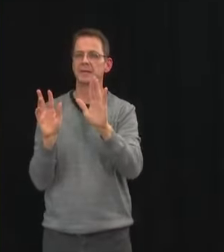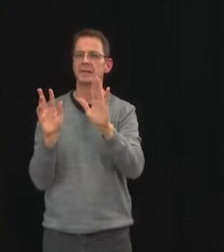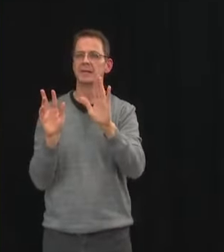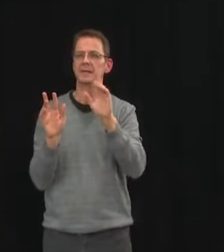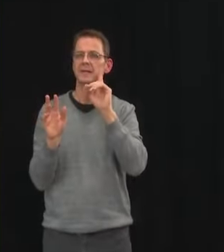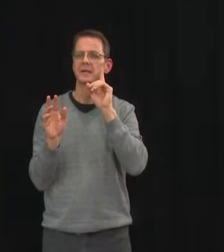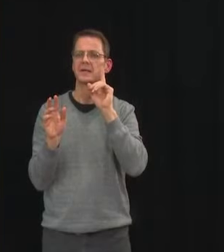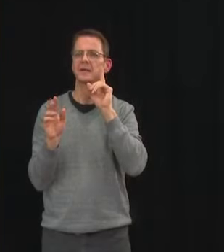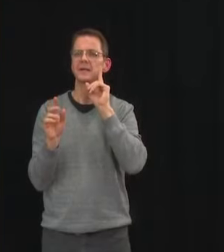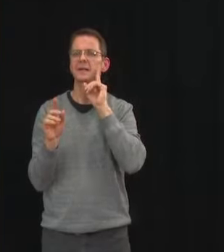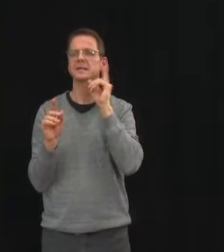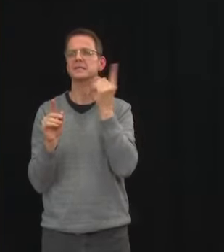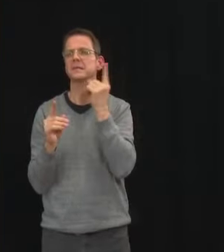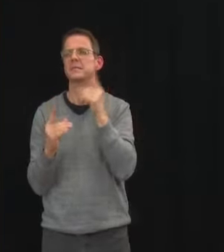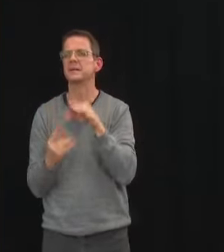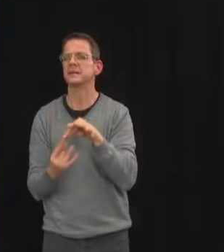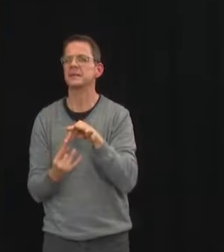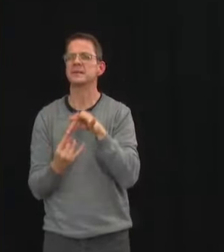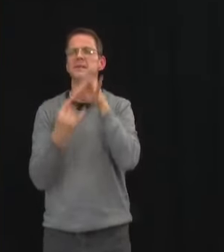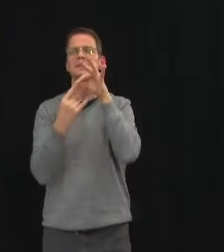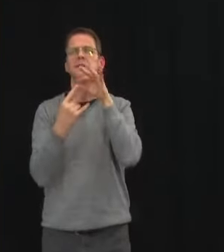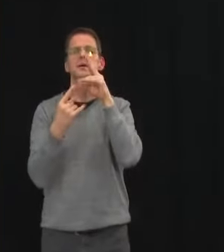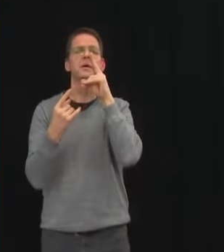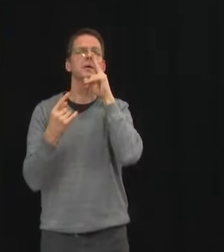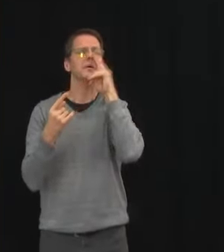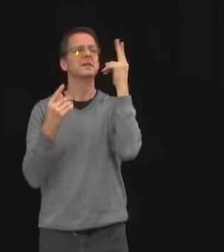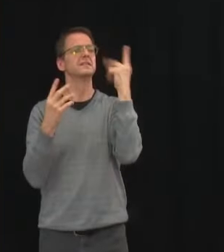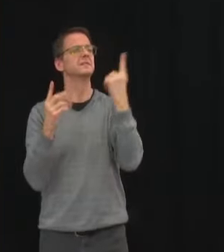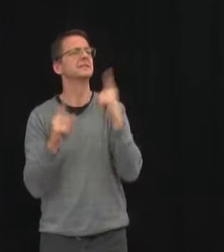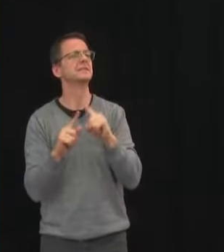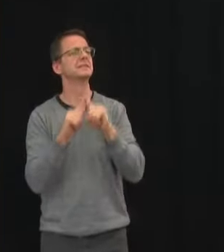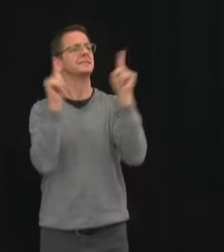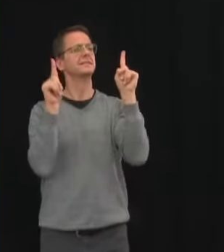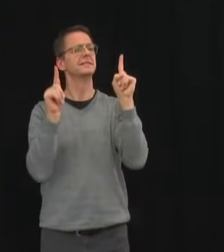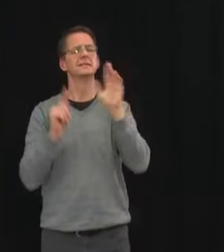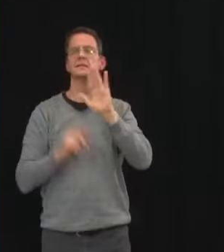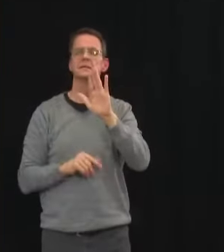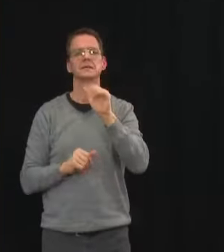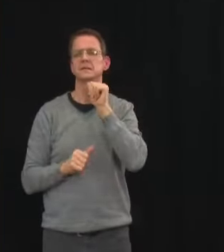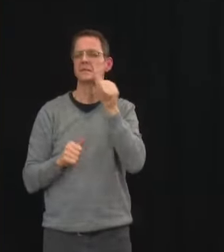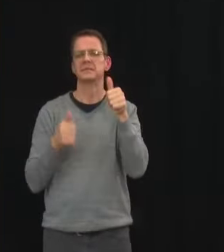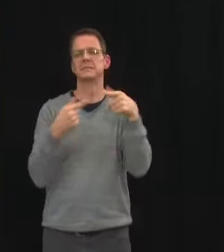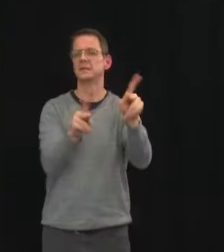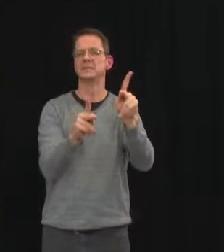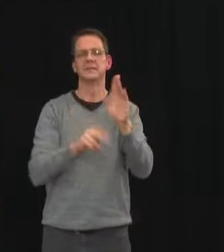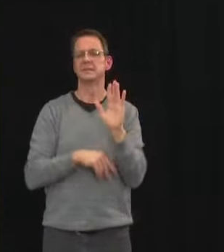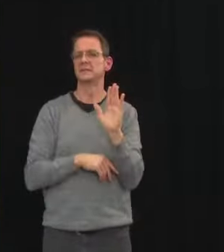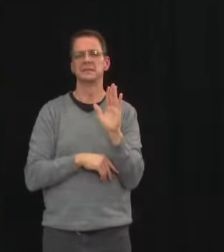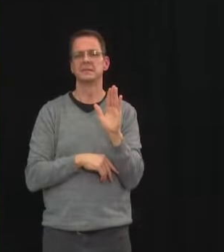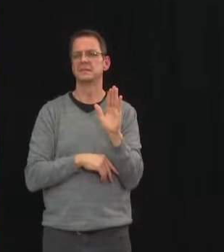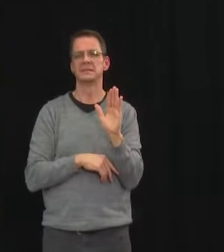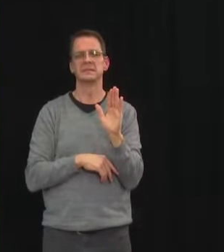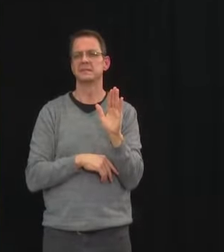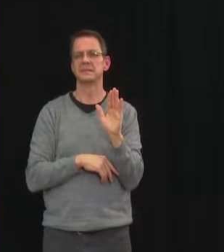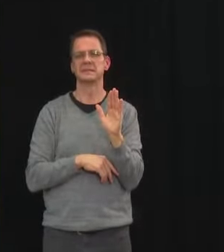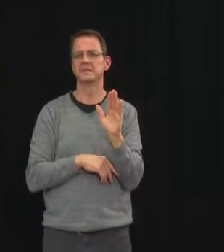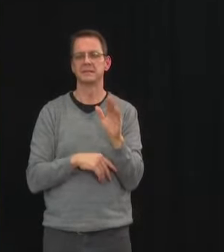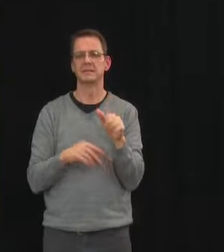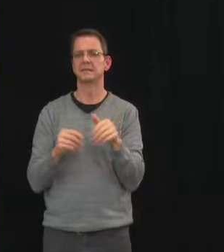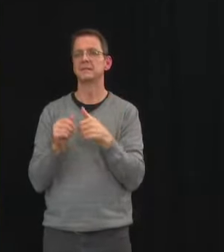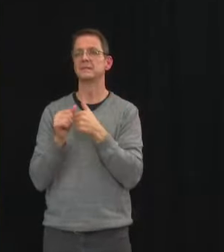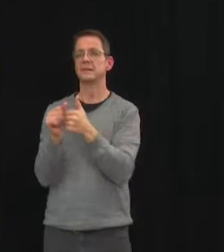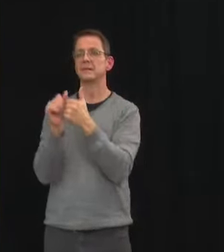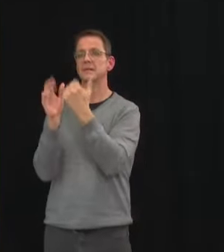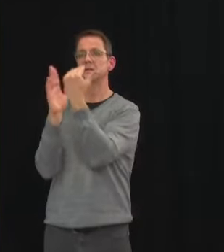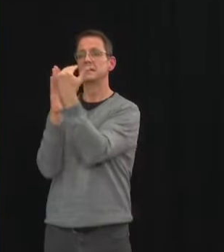and we are as i said looking at how we may be able to update our visitor guidance but at this particular moment in